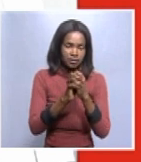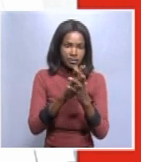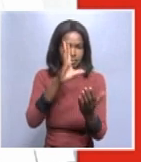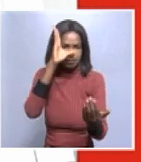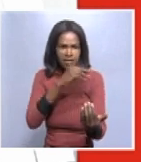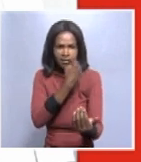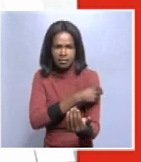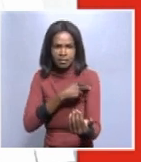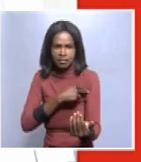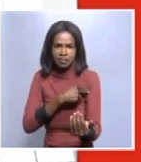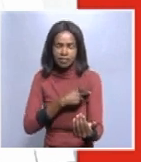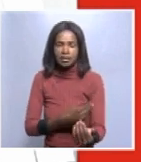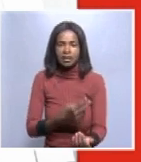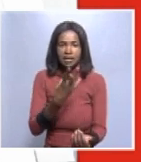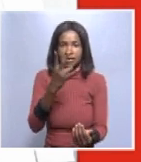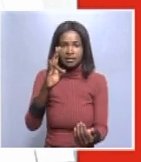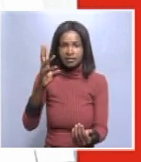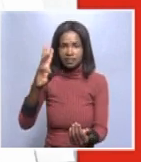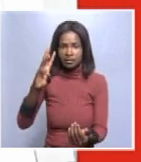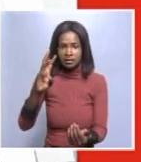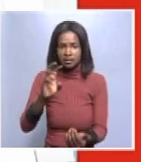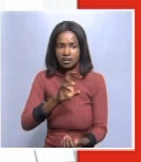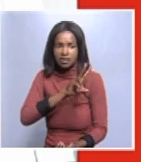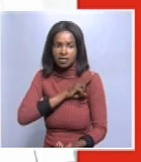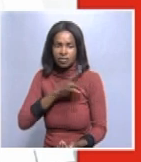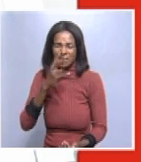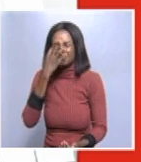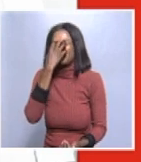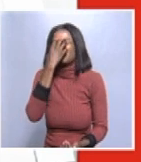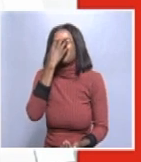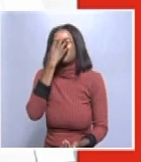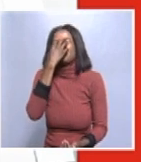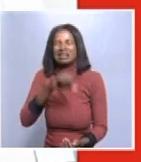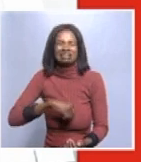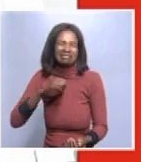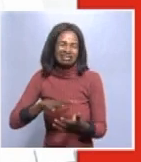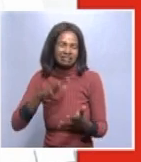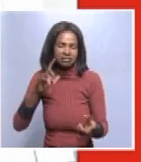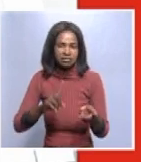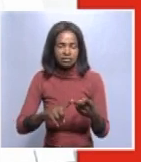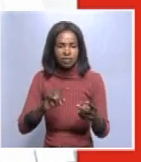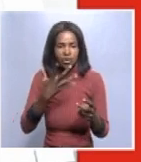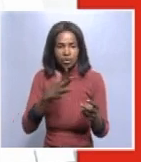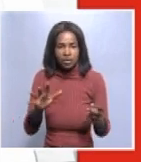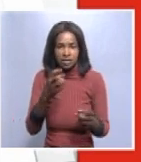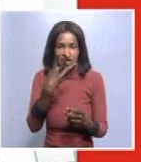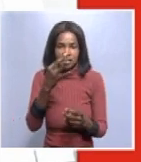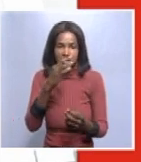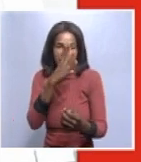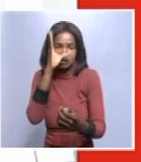76, with 27 in ICU. Oshana, 39,